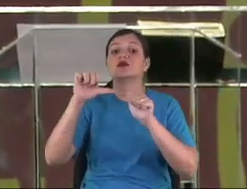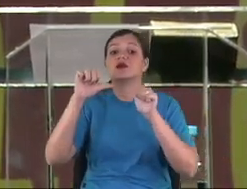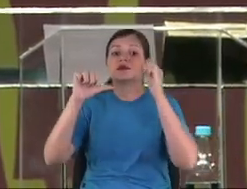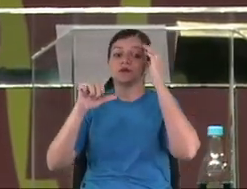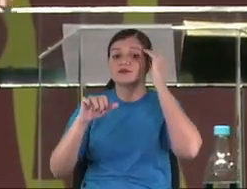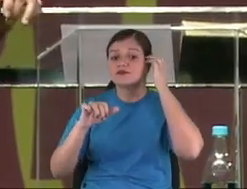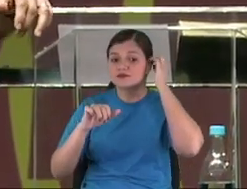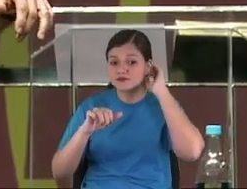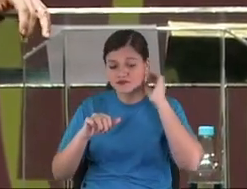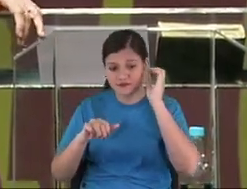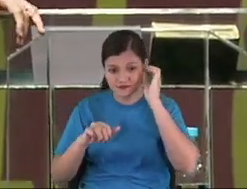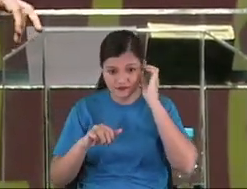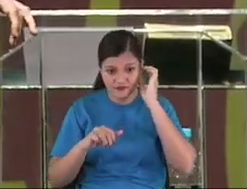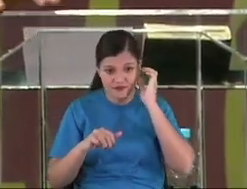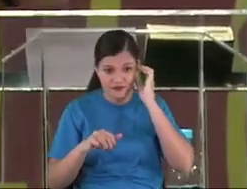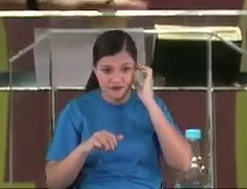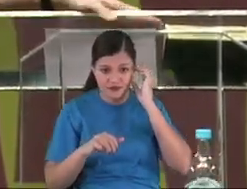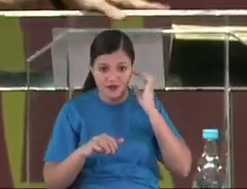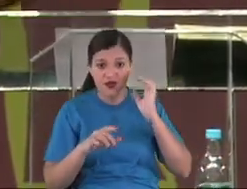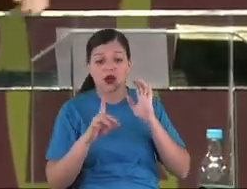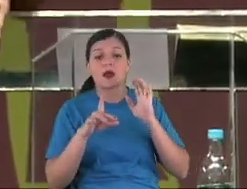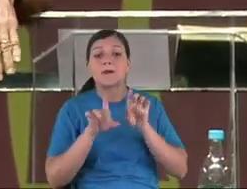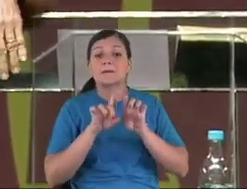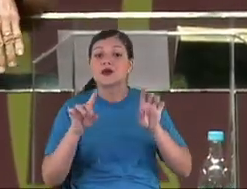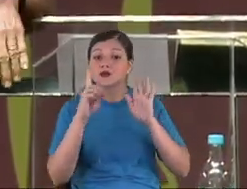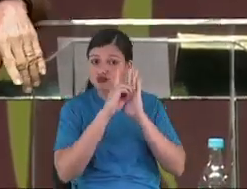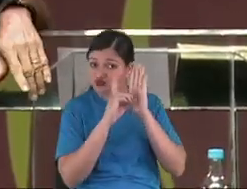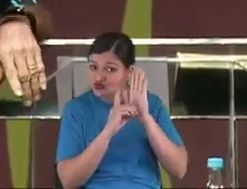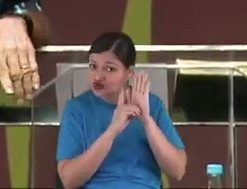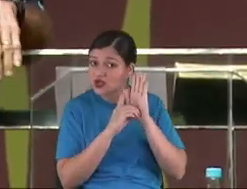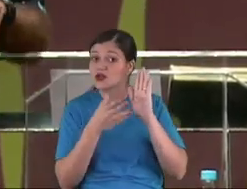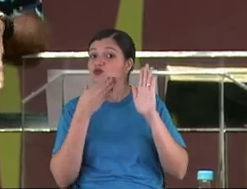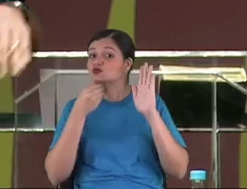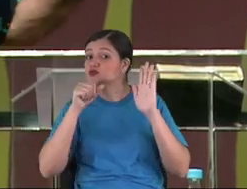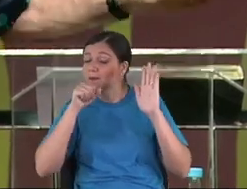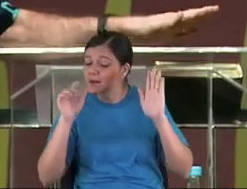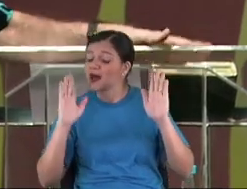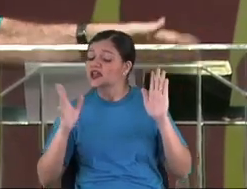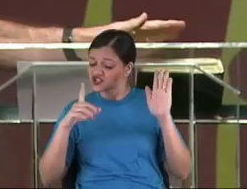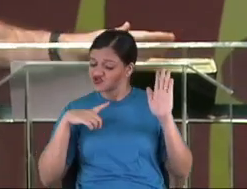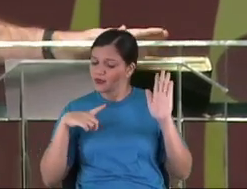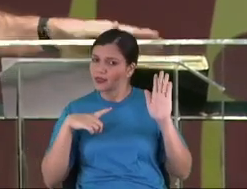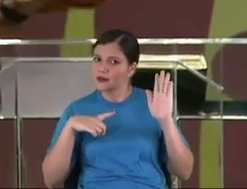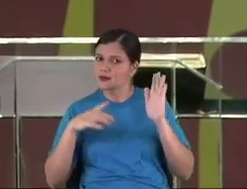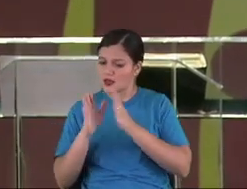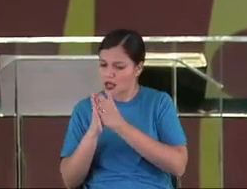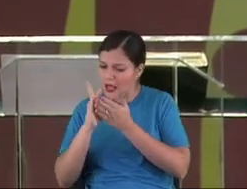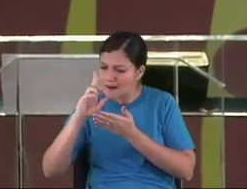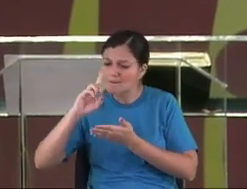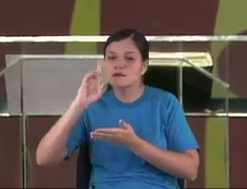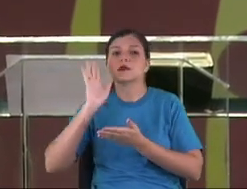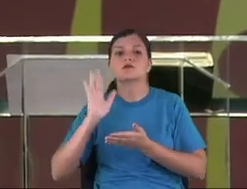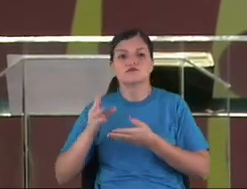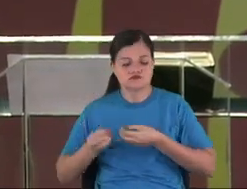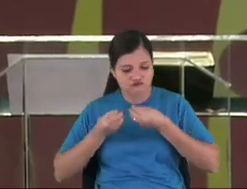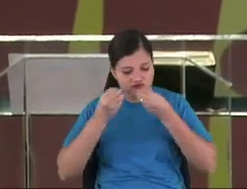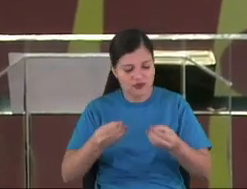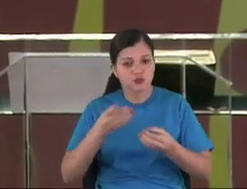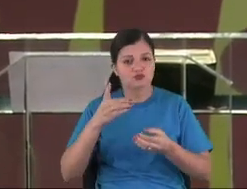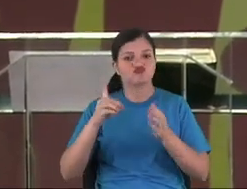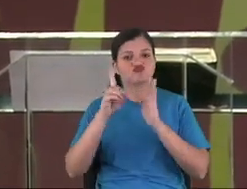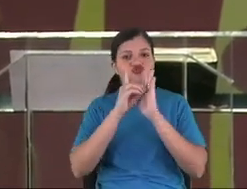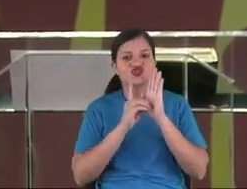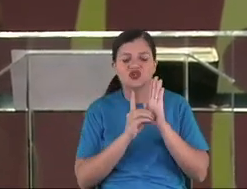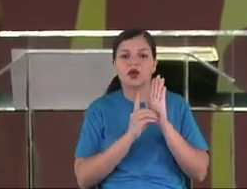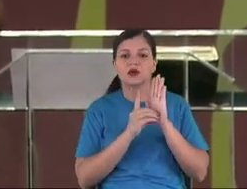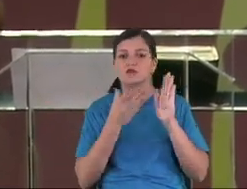How? How? can I do that? So, read the Bible with them. Read the constitution of the Bible